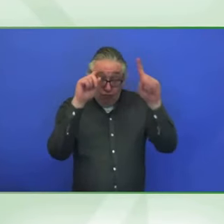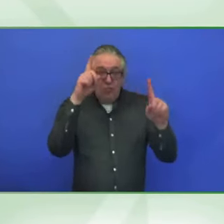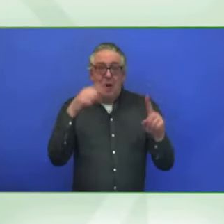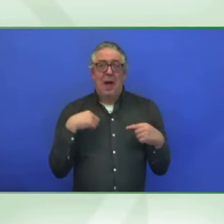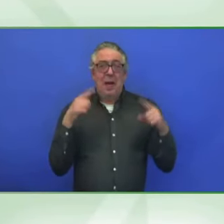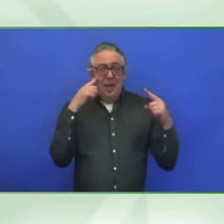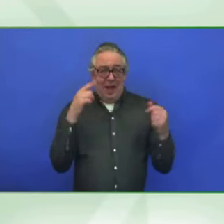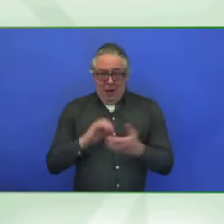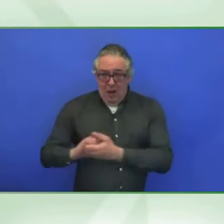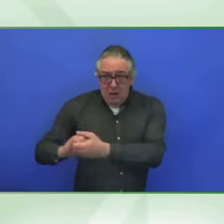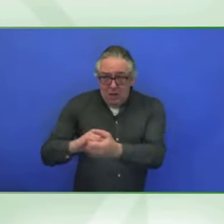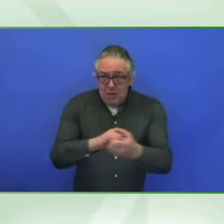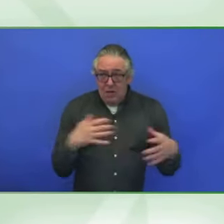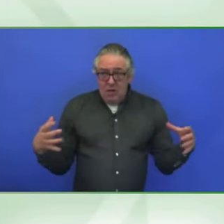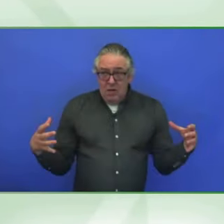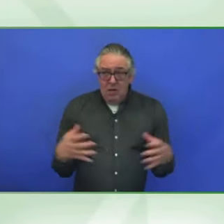empowered.